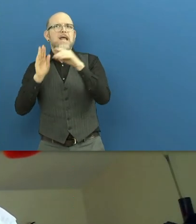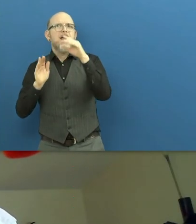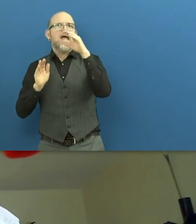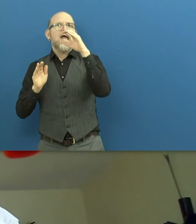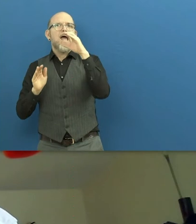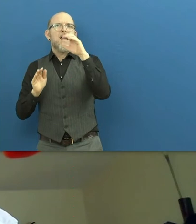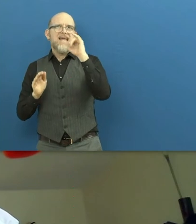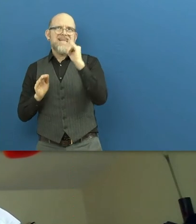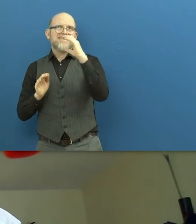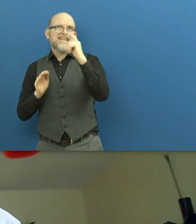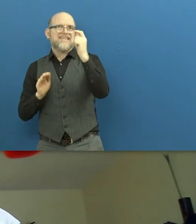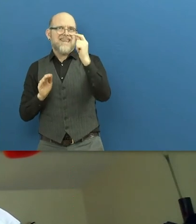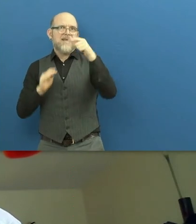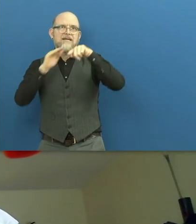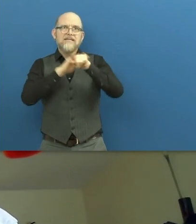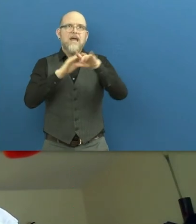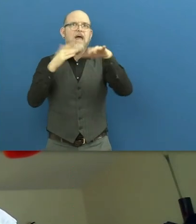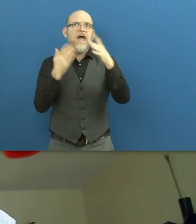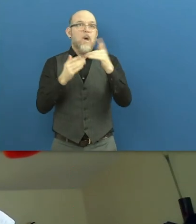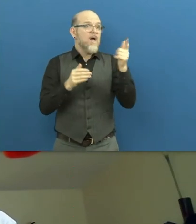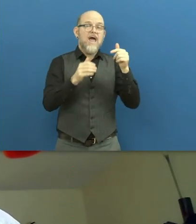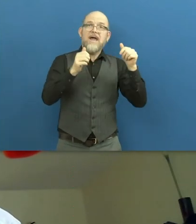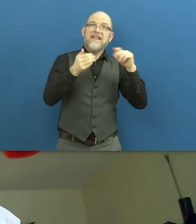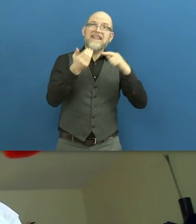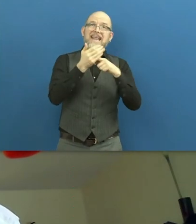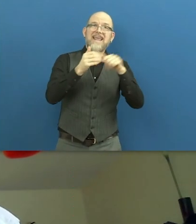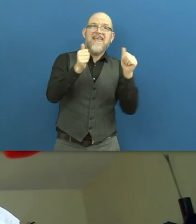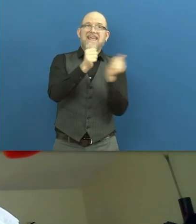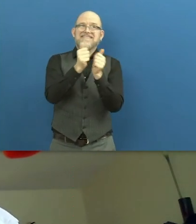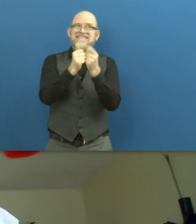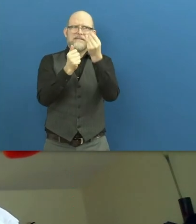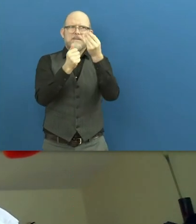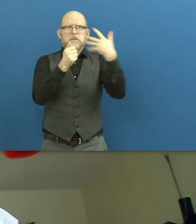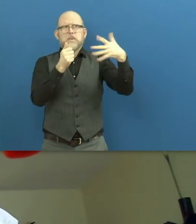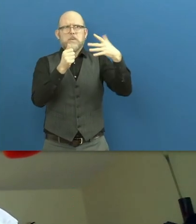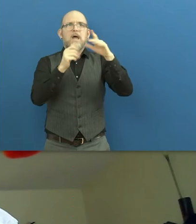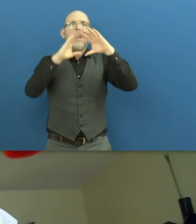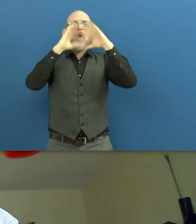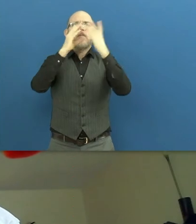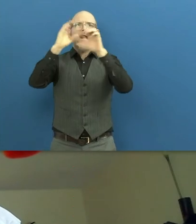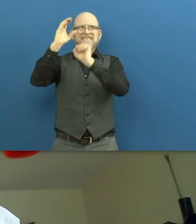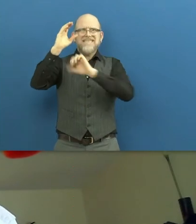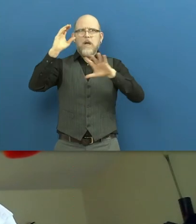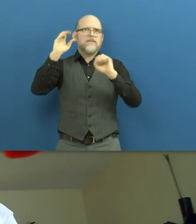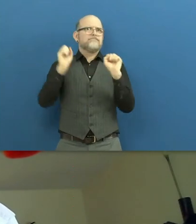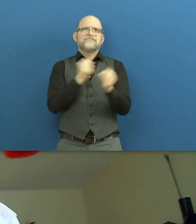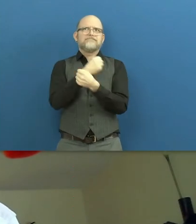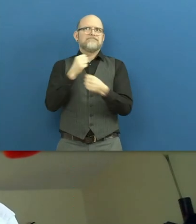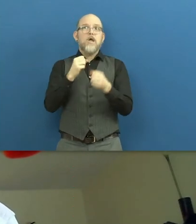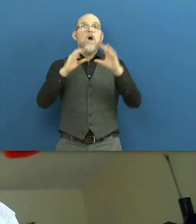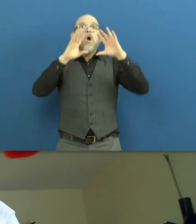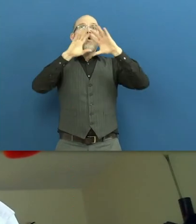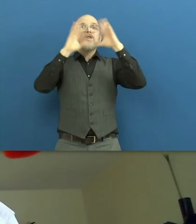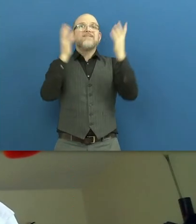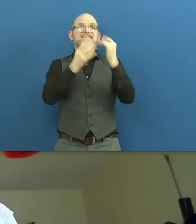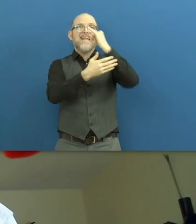Excessive cost of assistive devices, especially in Global South. Lack of universally designed ICT tools. And